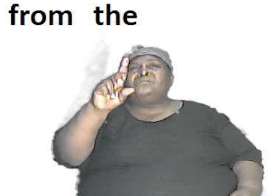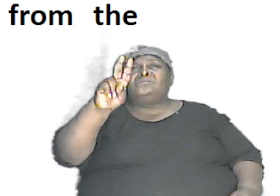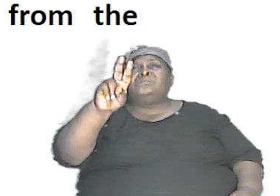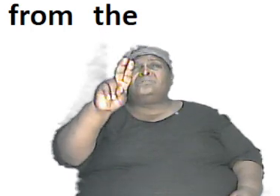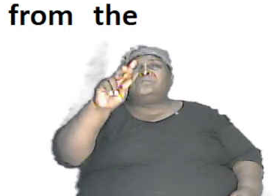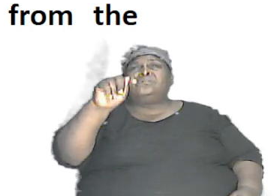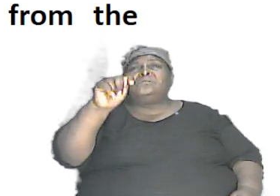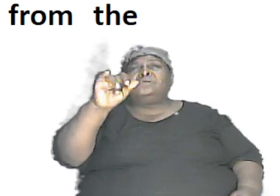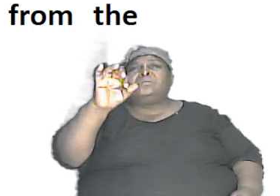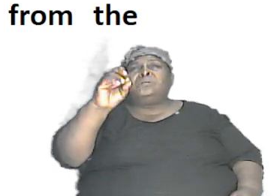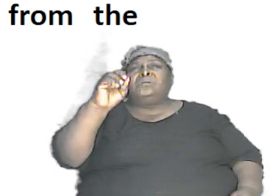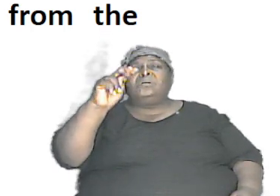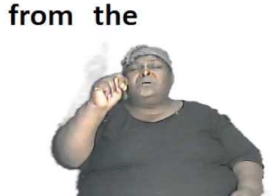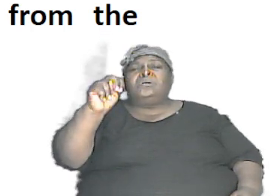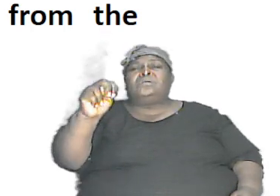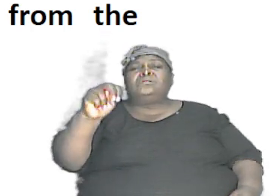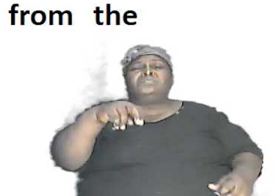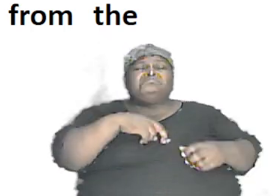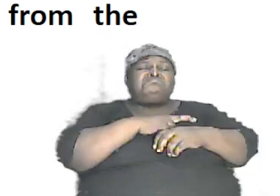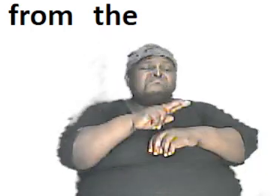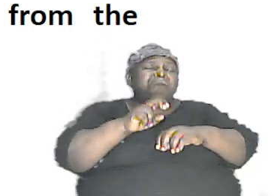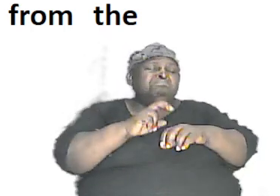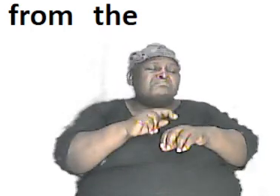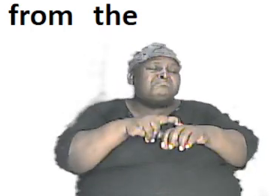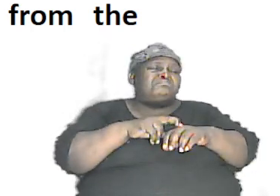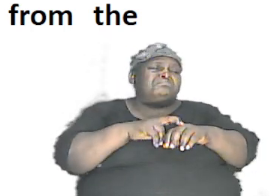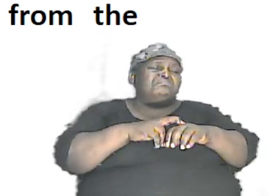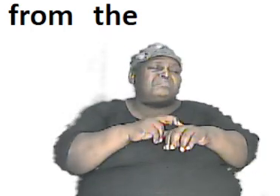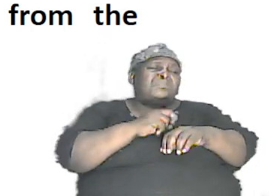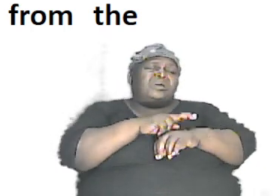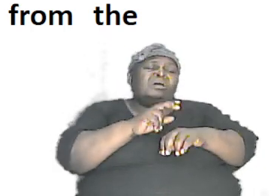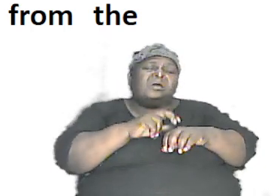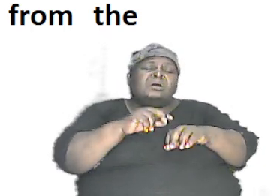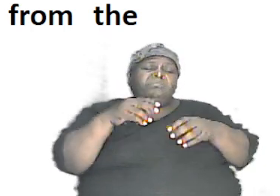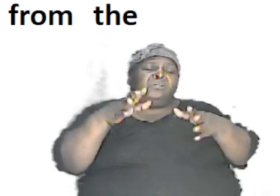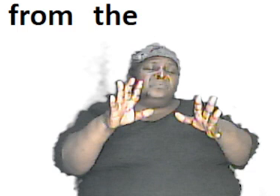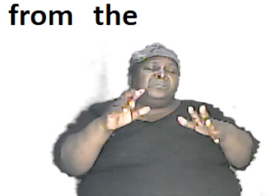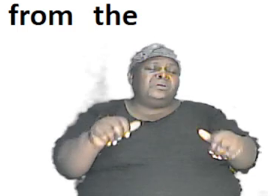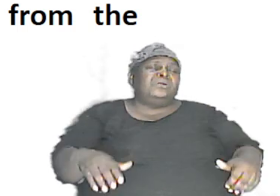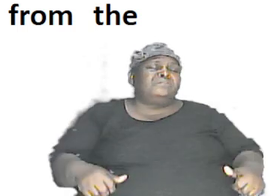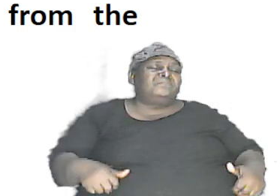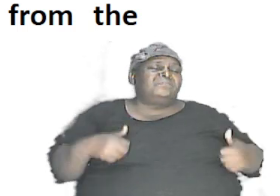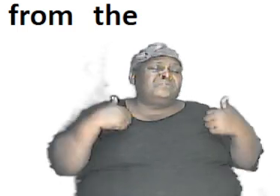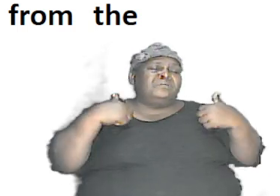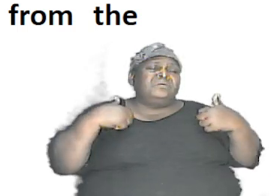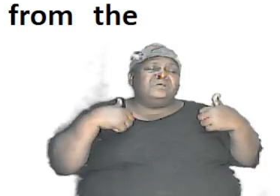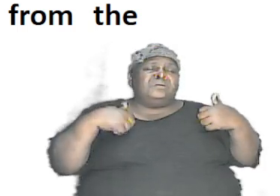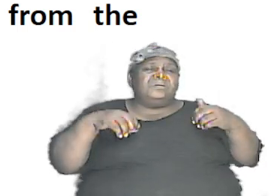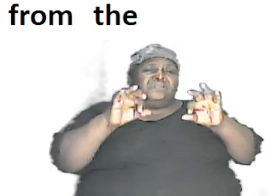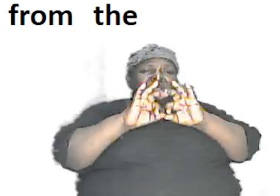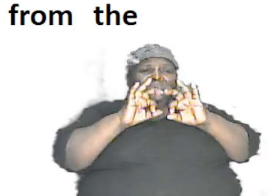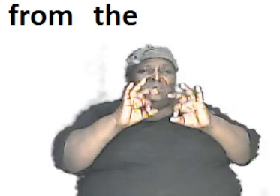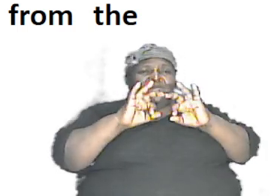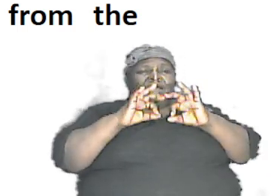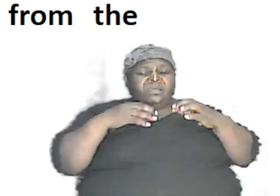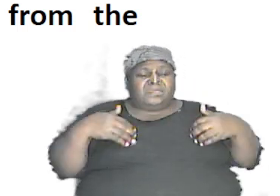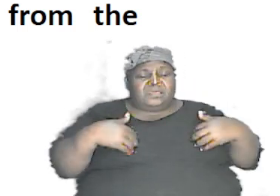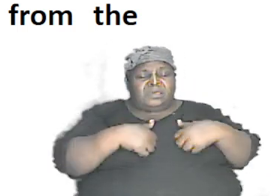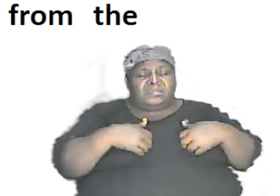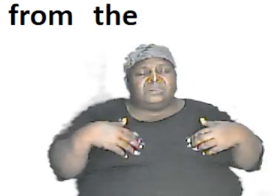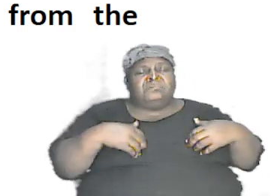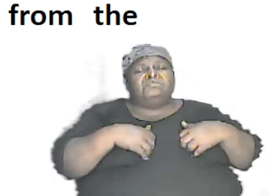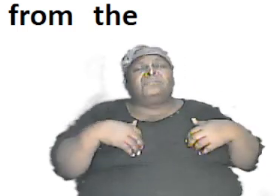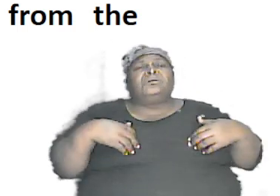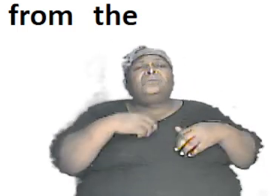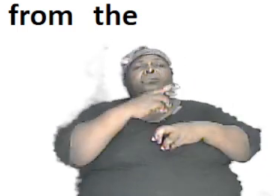occurrences in the normal way of life in the animal kingdom like I said before